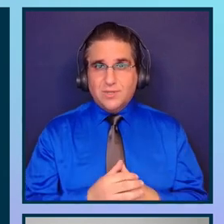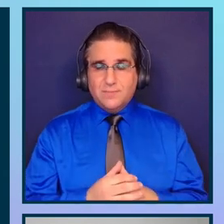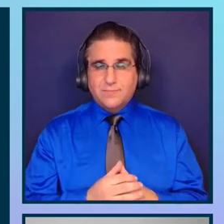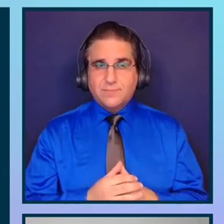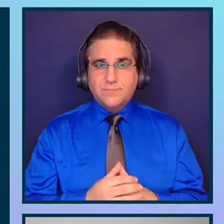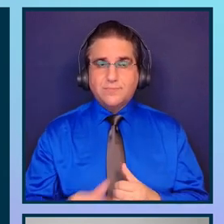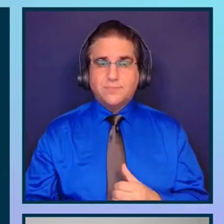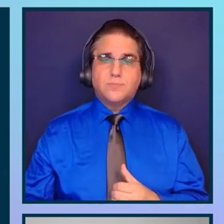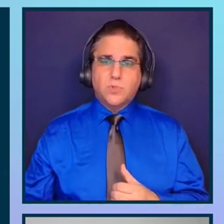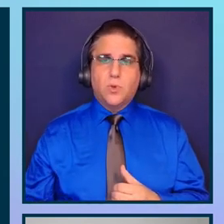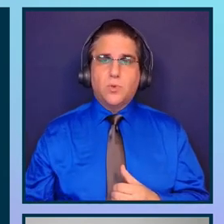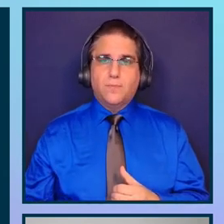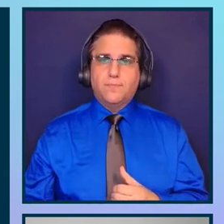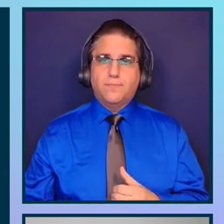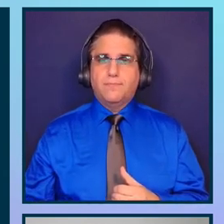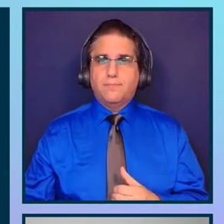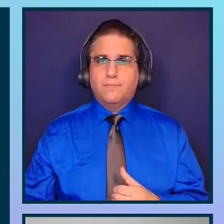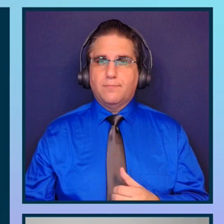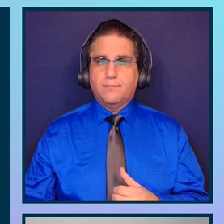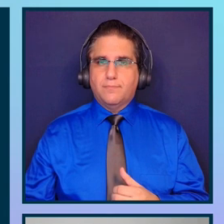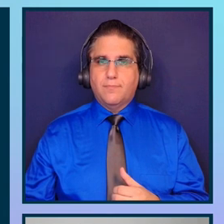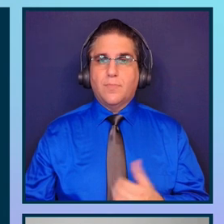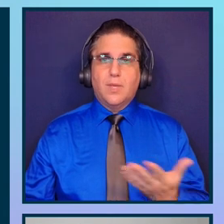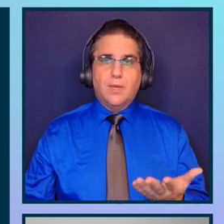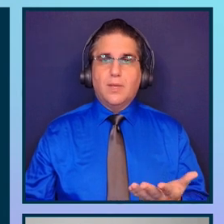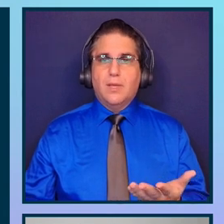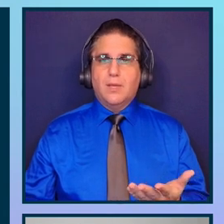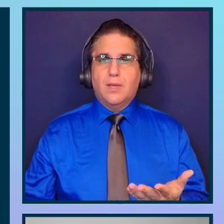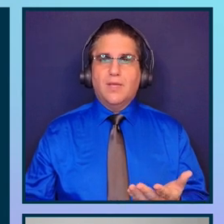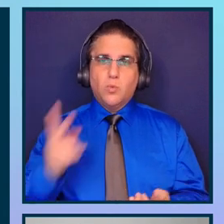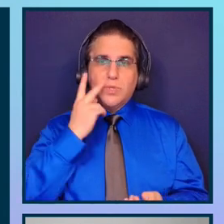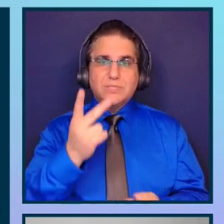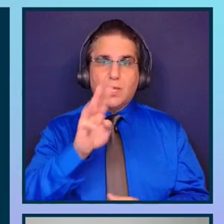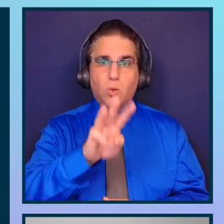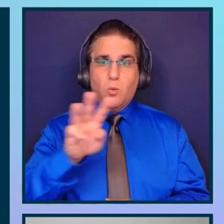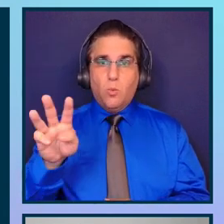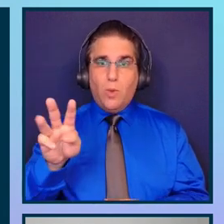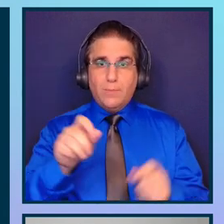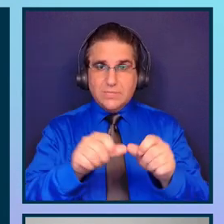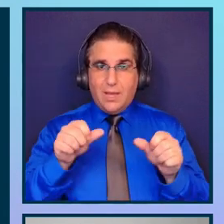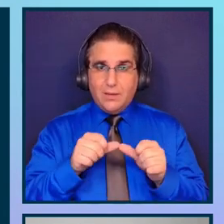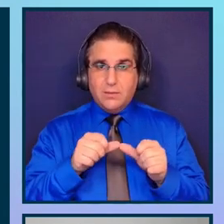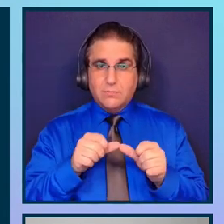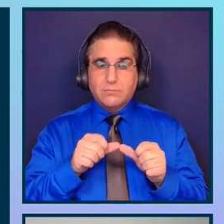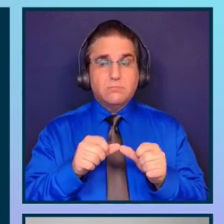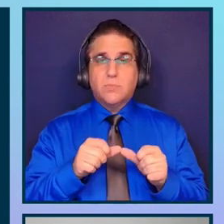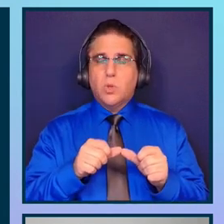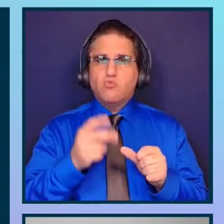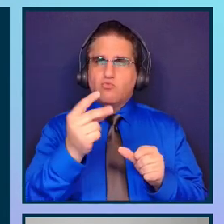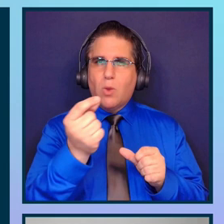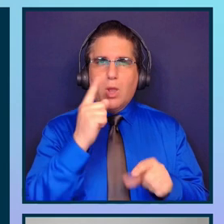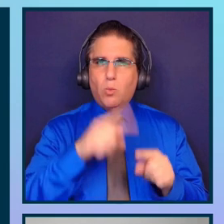So when you see a website immediately you cannot tell if the testing phase of accessibility